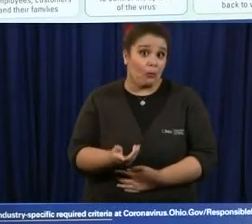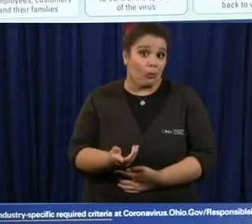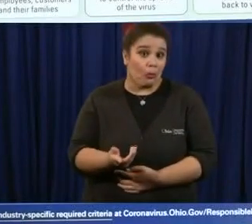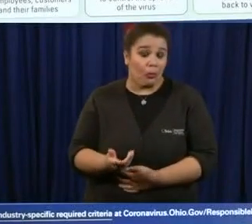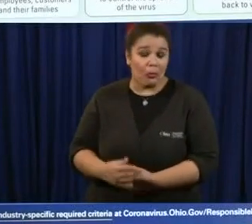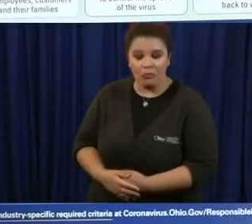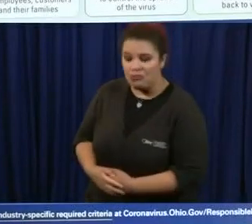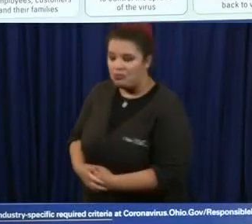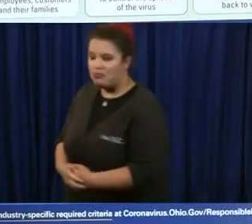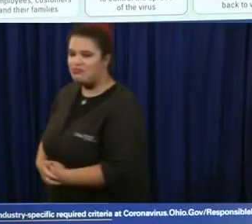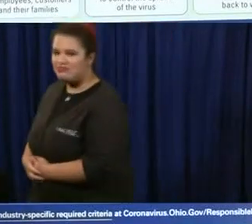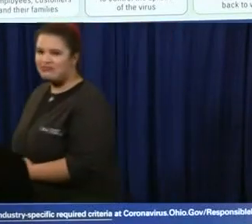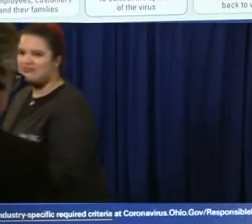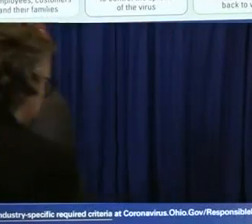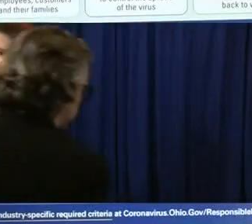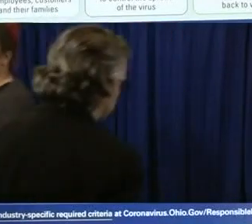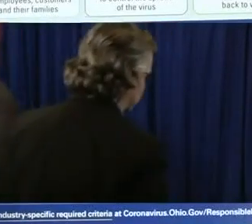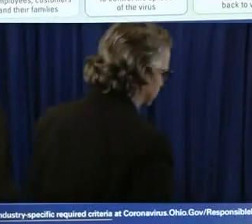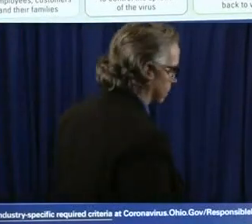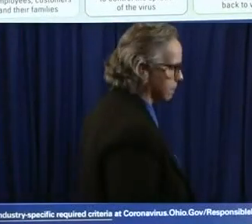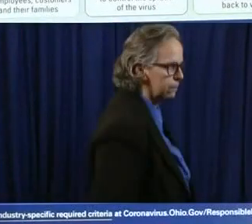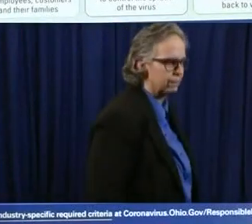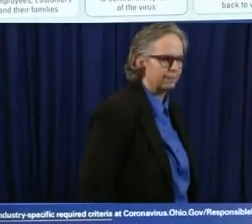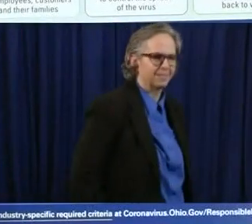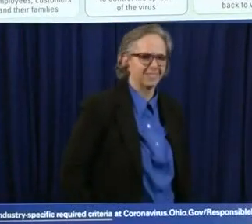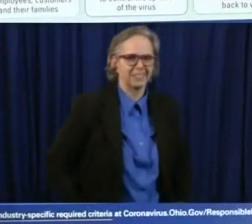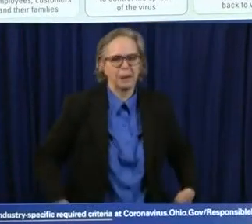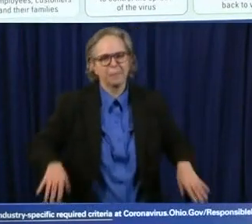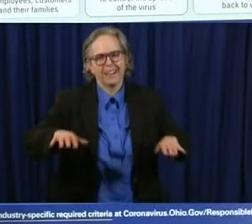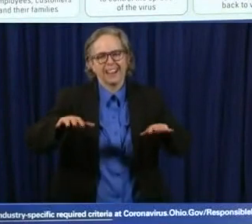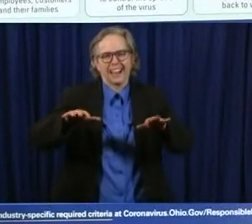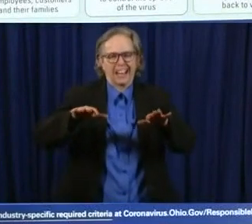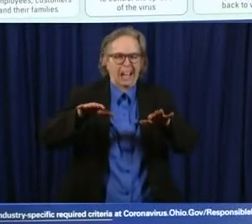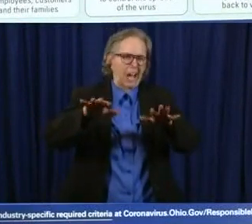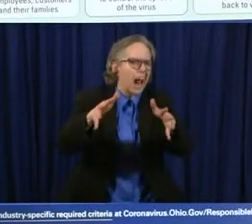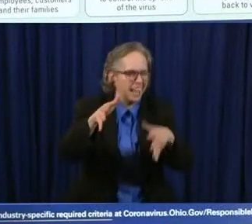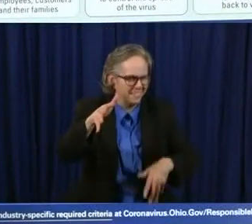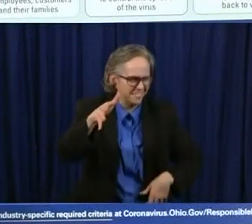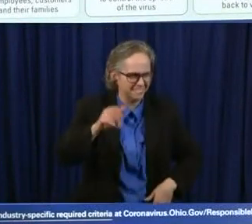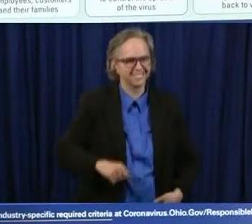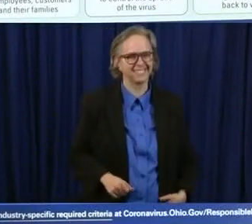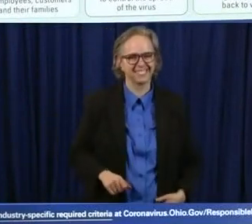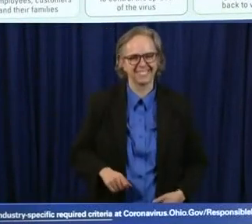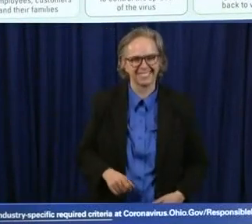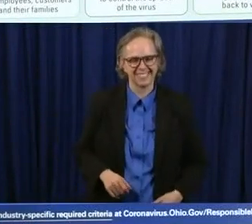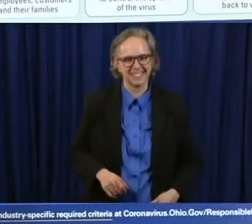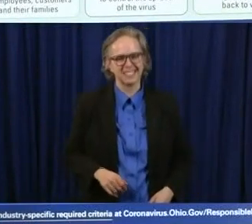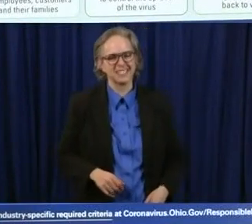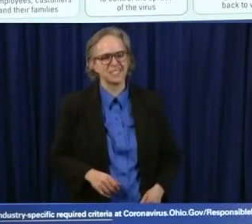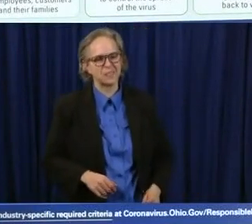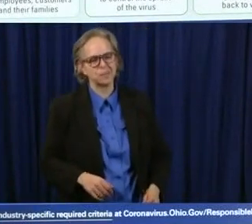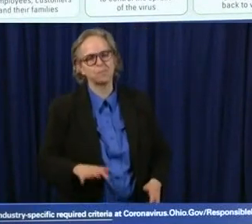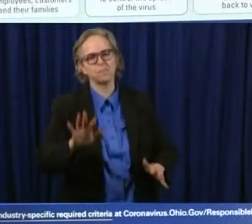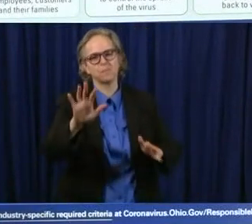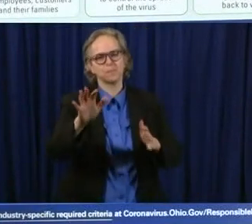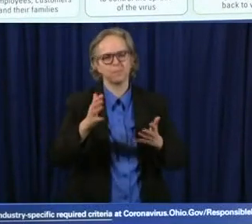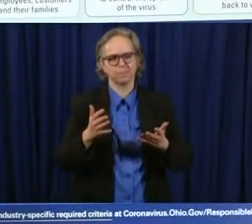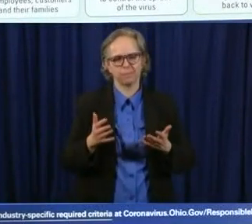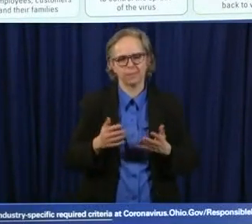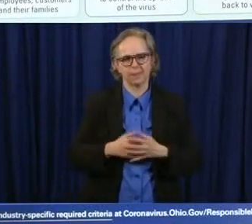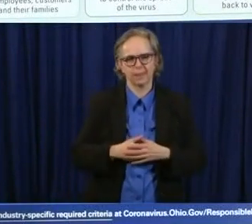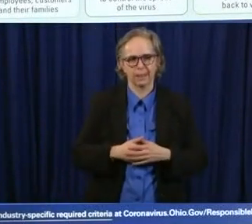well i i think that you know if you look at what we're really asking people to do um we're